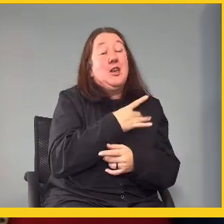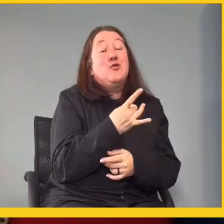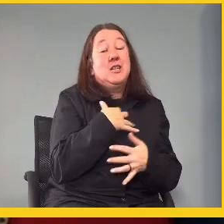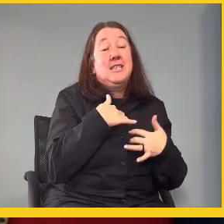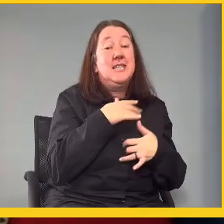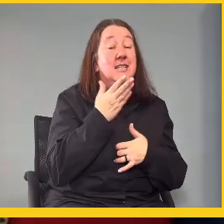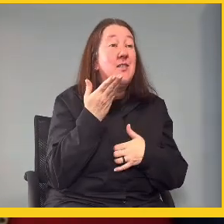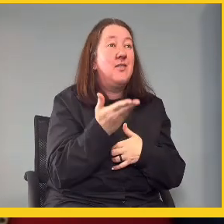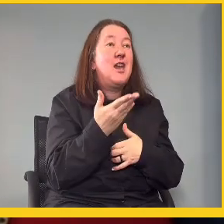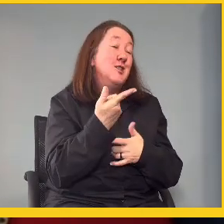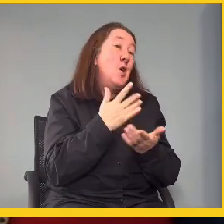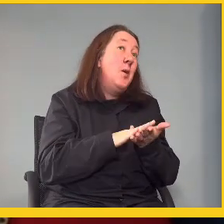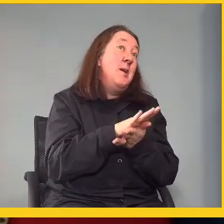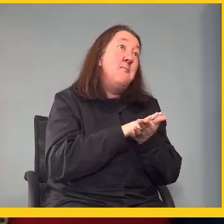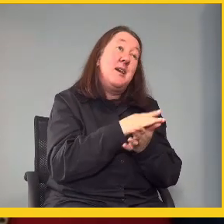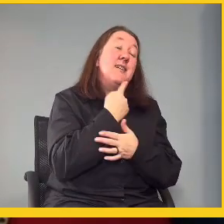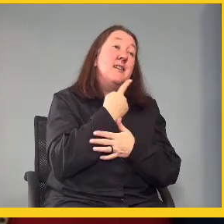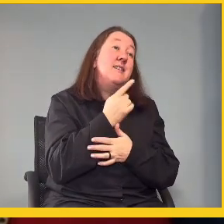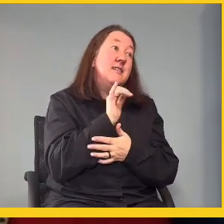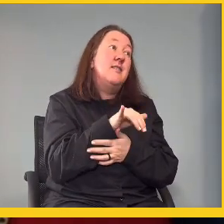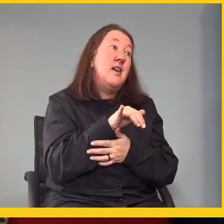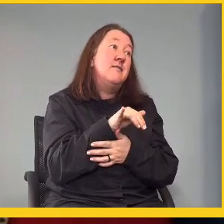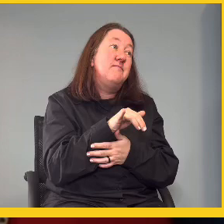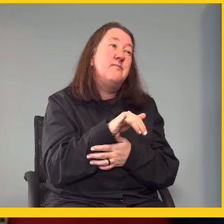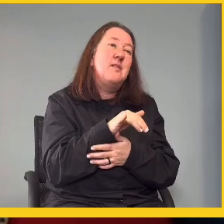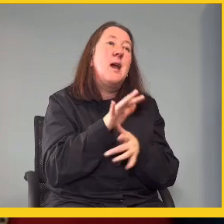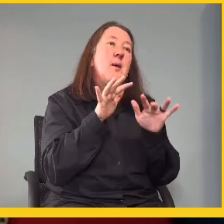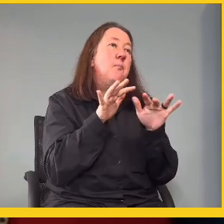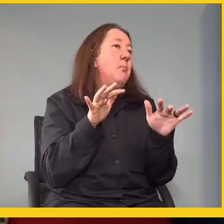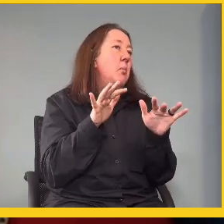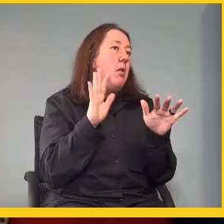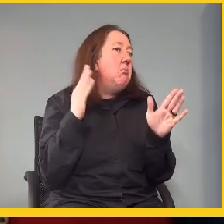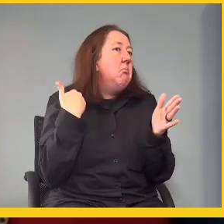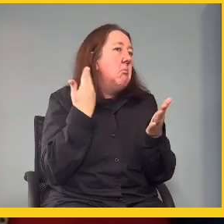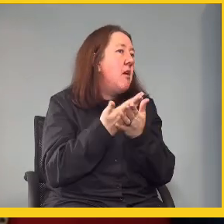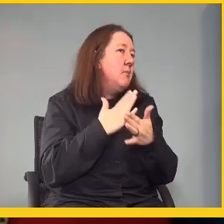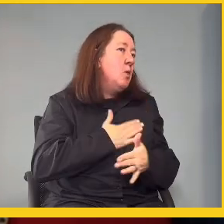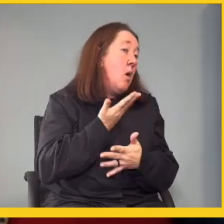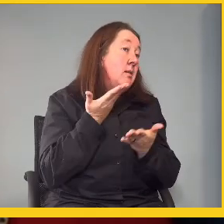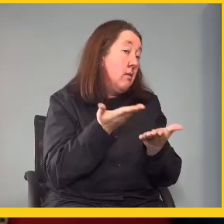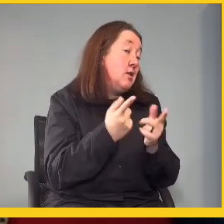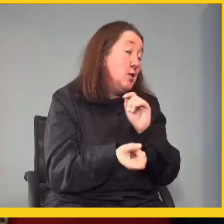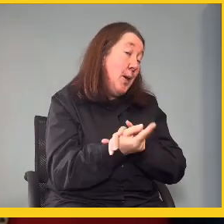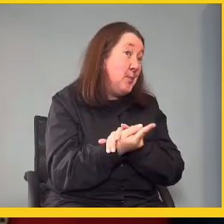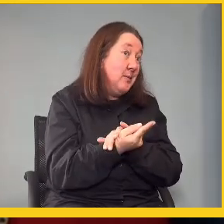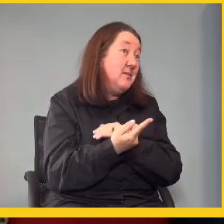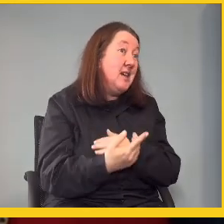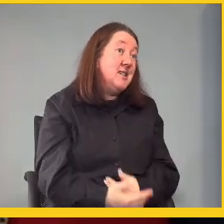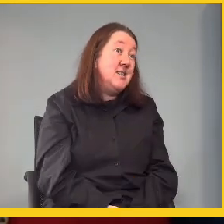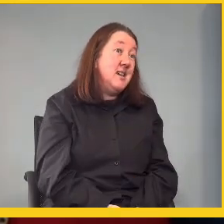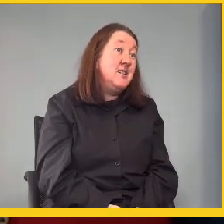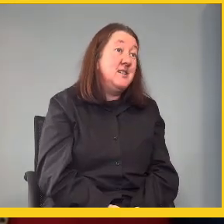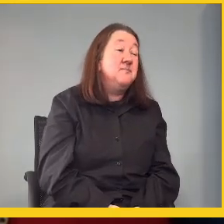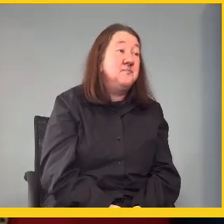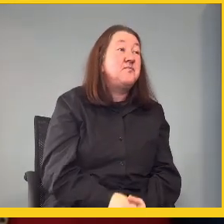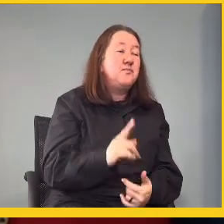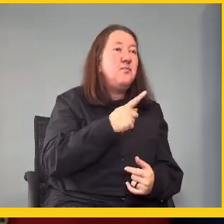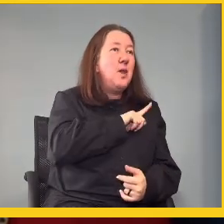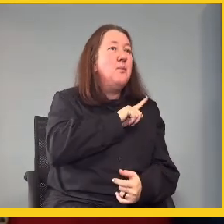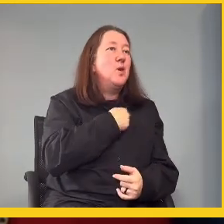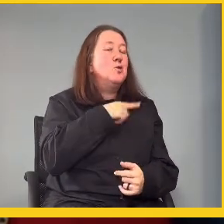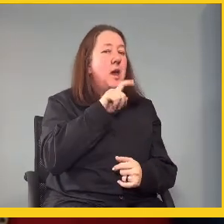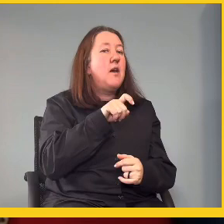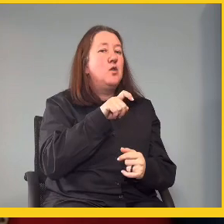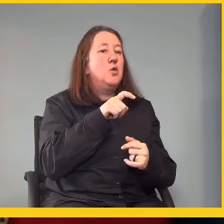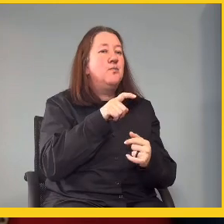there. So, it basically says that people have been actually wanting this to happen, you know, because we have to